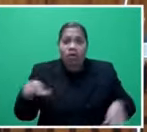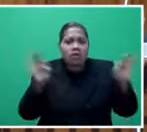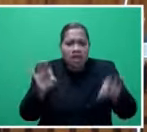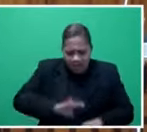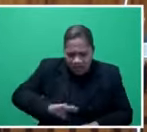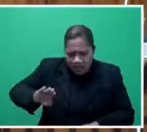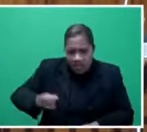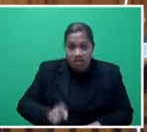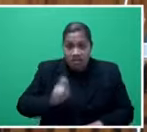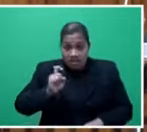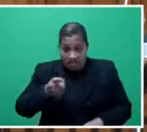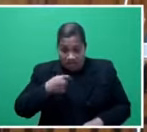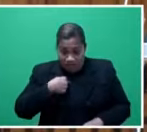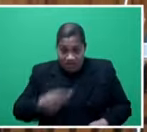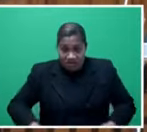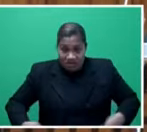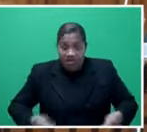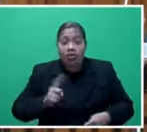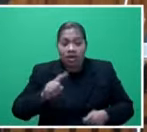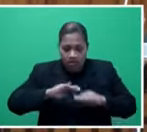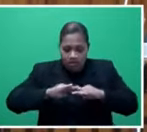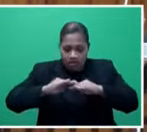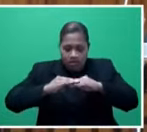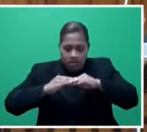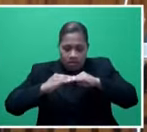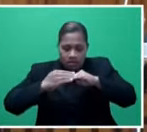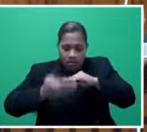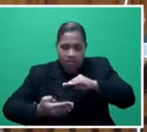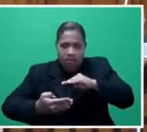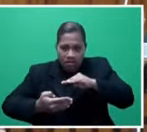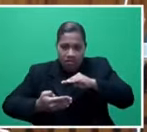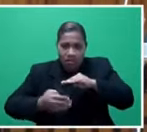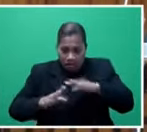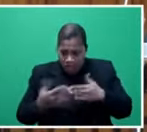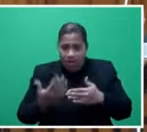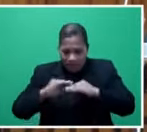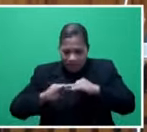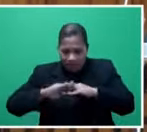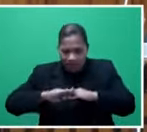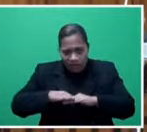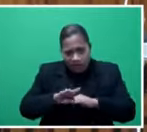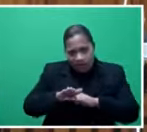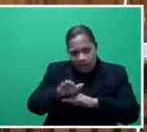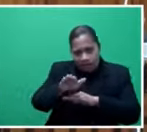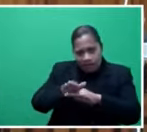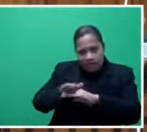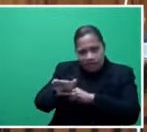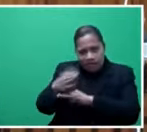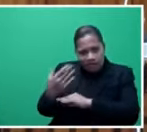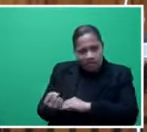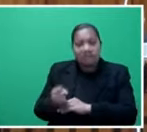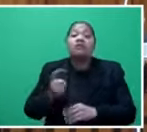I have to go over this bump. Now, most of them actually have a ramp. Of course, a lot more needs to be done. But there was a specific funding